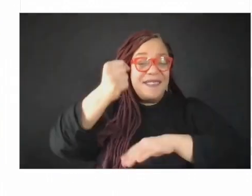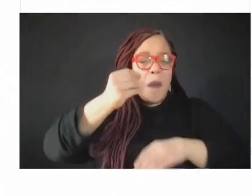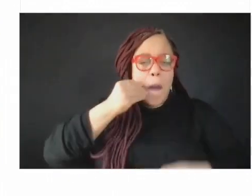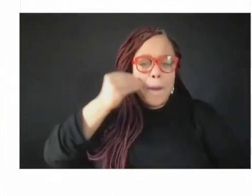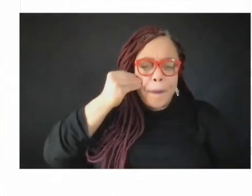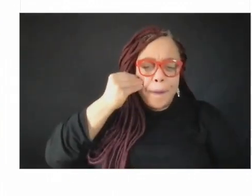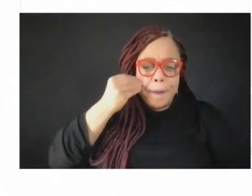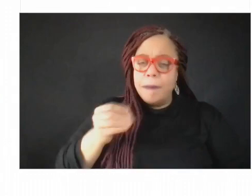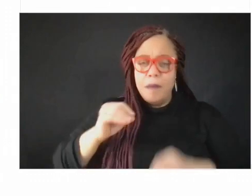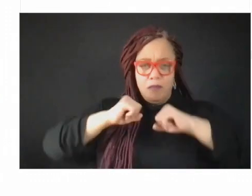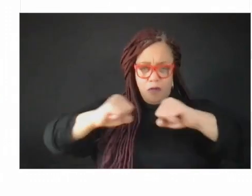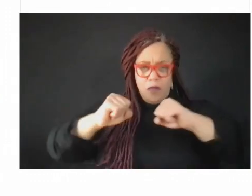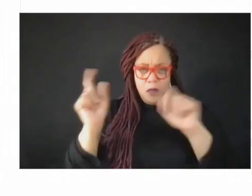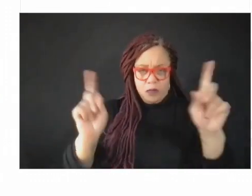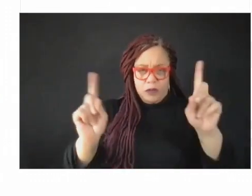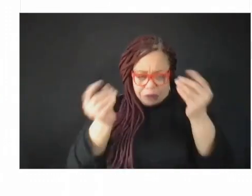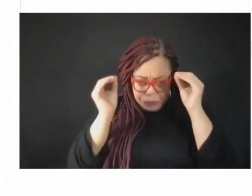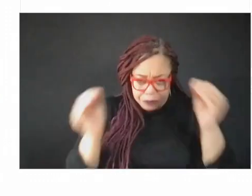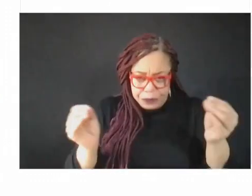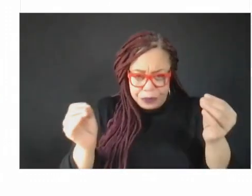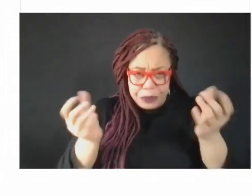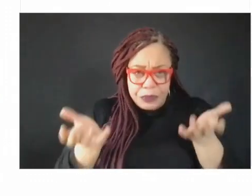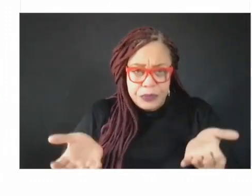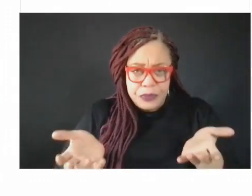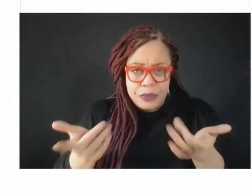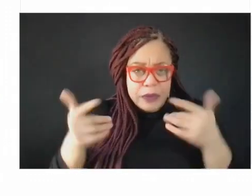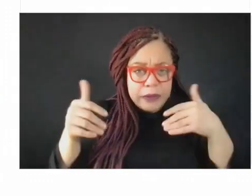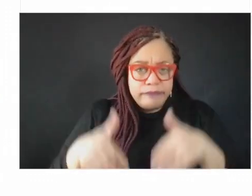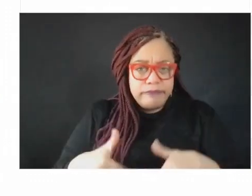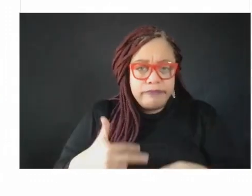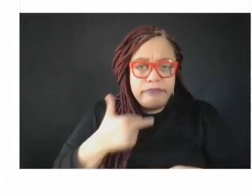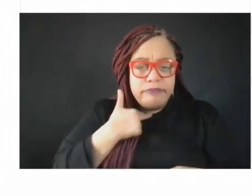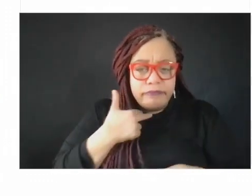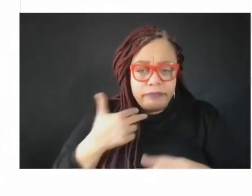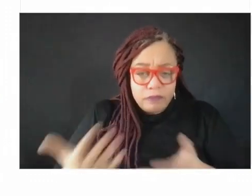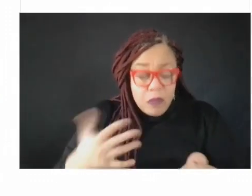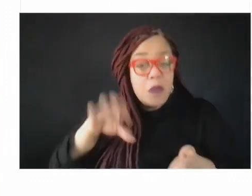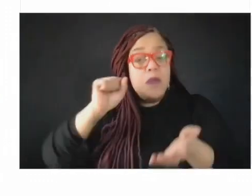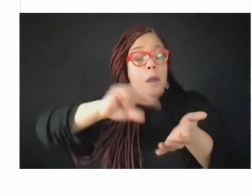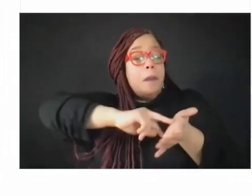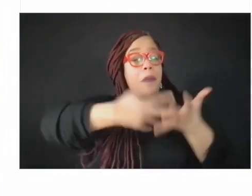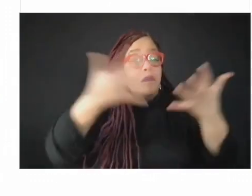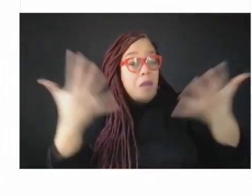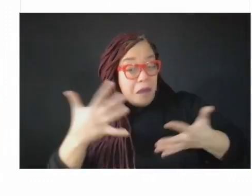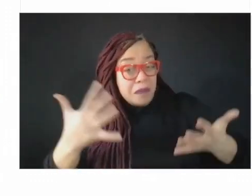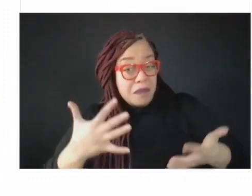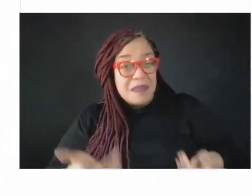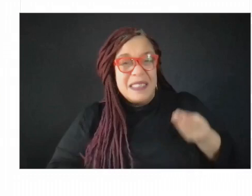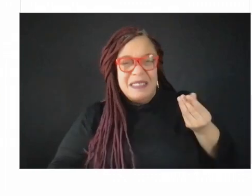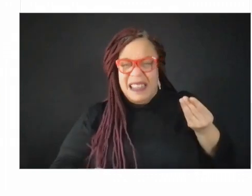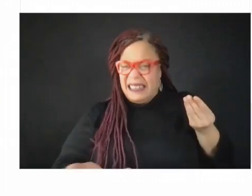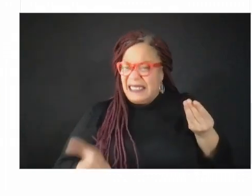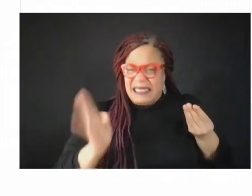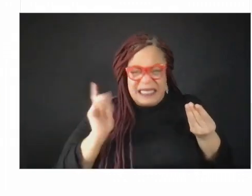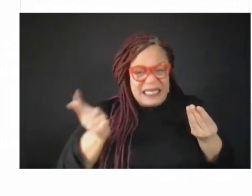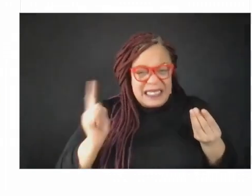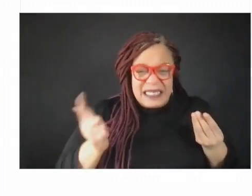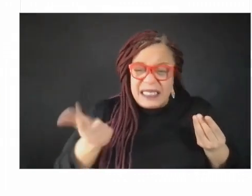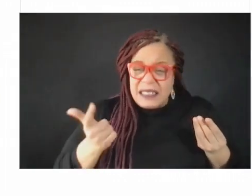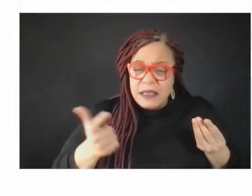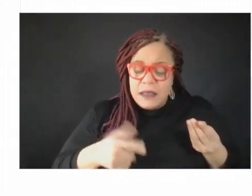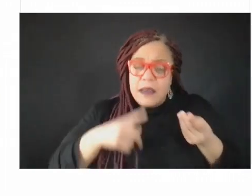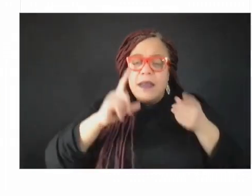then, and so the lack of funding over the years has somewhat has caused some of the deprioritization